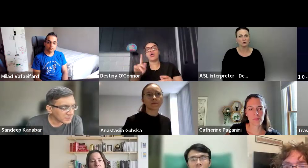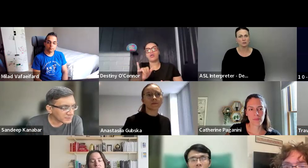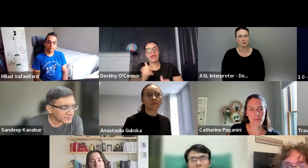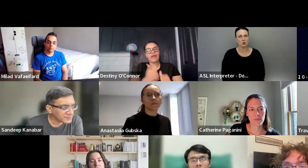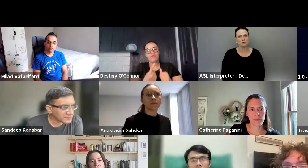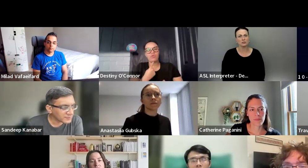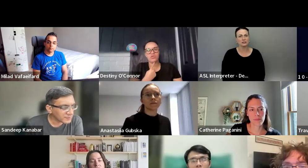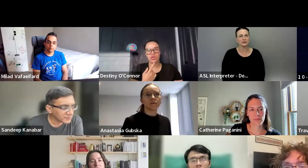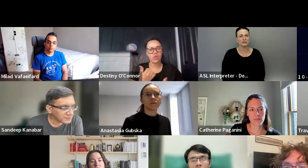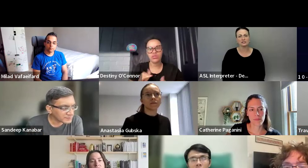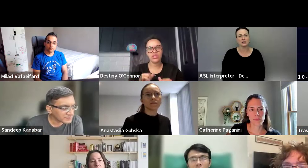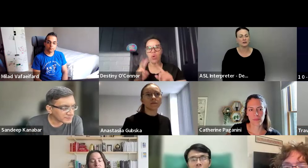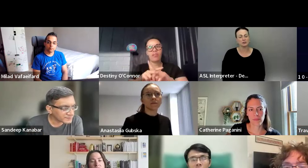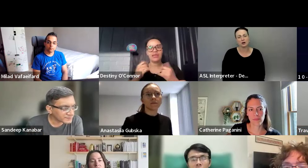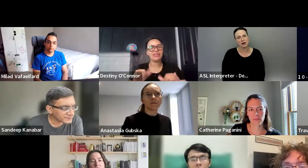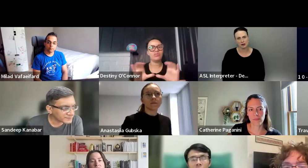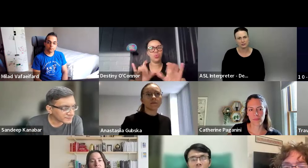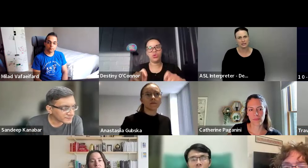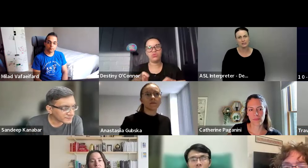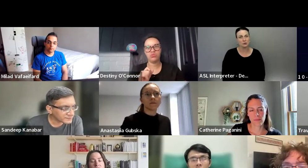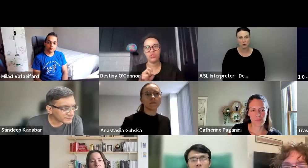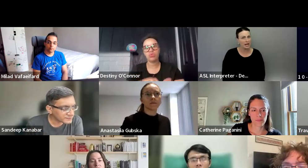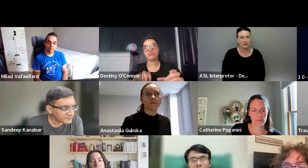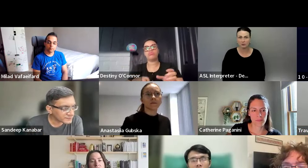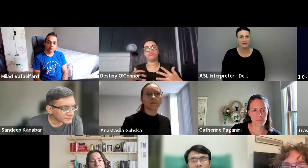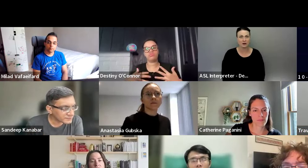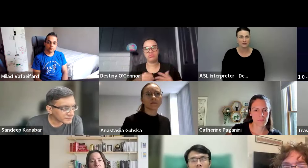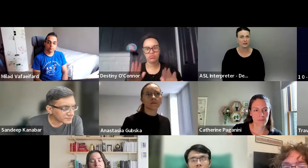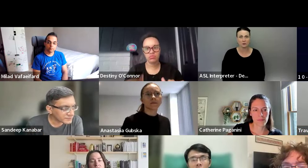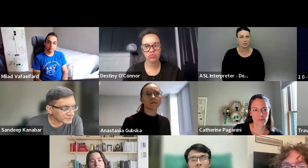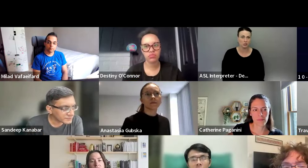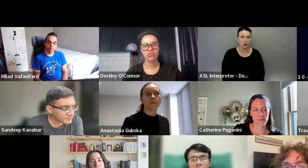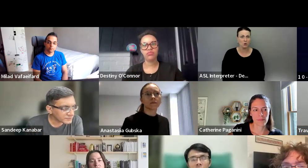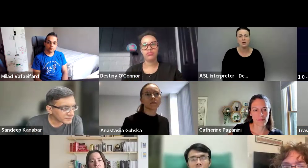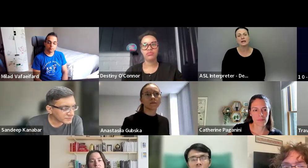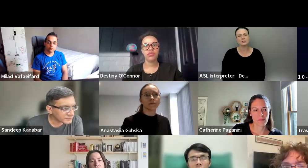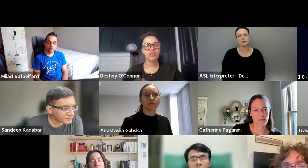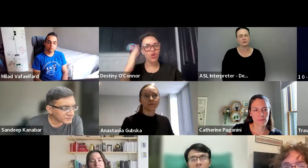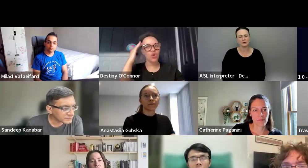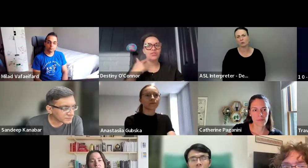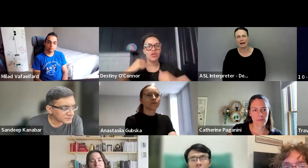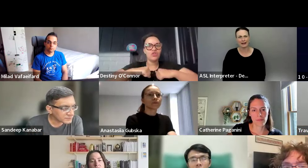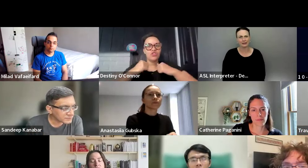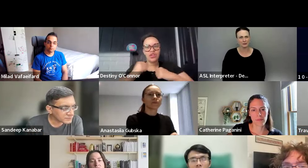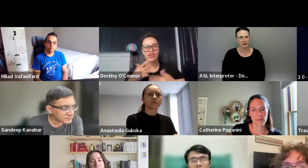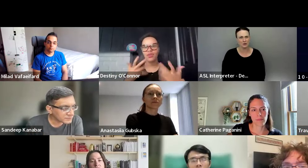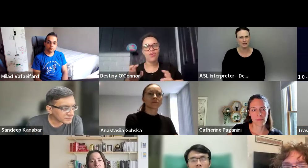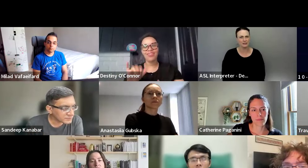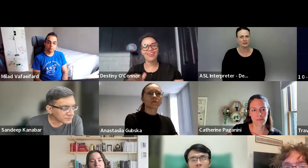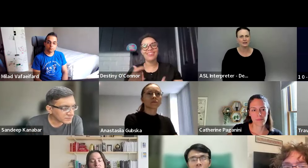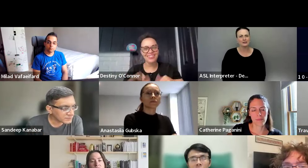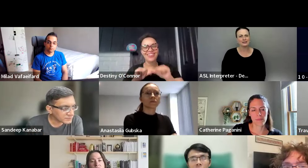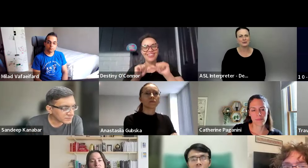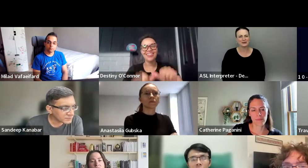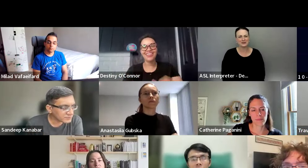work out. So, you know, it's the luck of the draw. And I would say, so go ahead and apply for everything you need to go and don't like hold back. You know, I